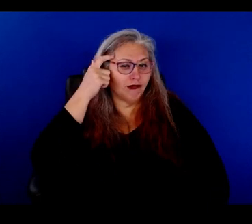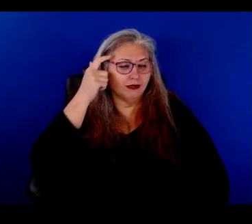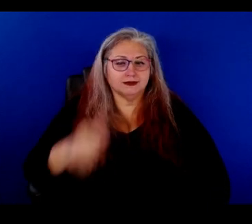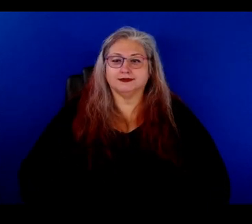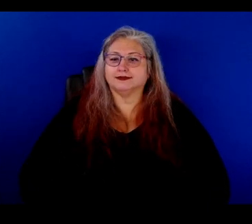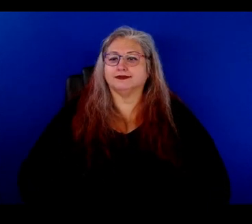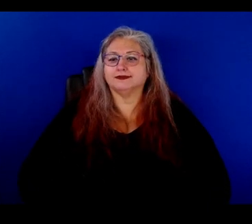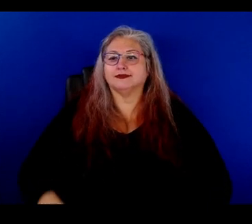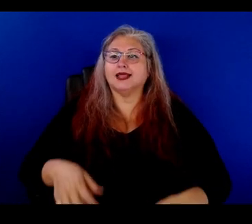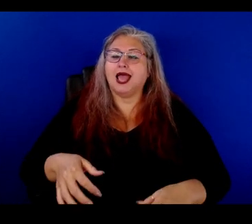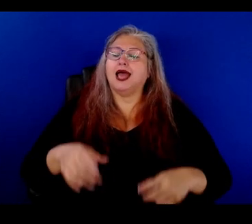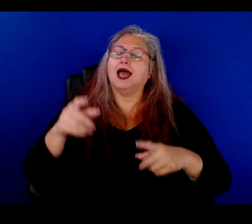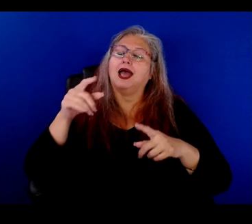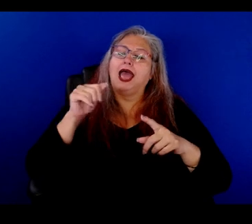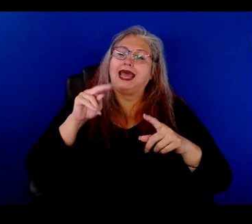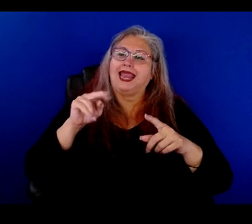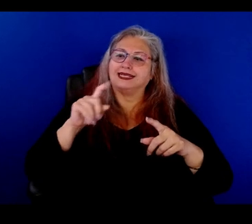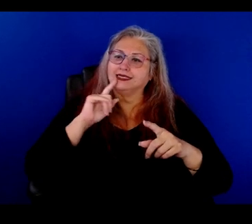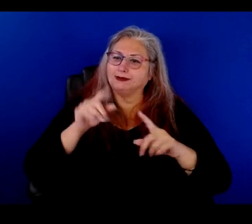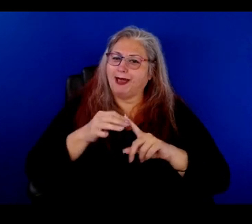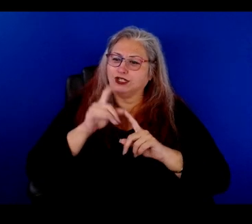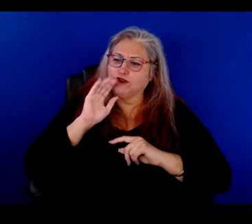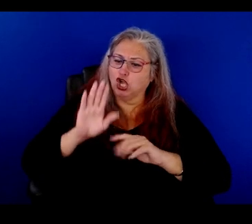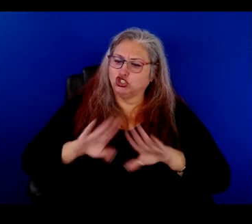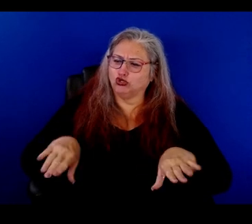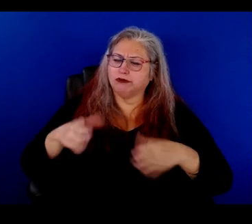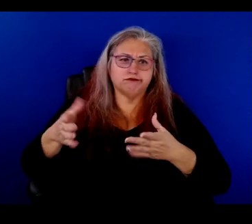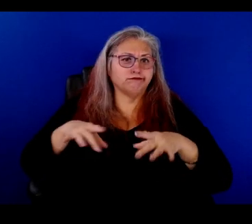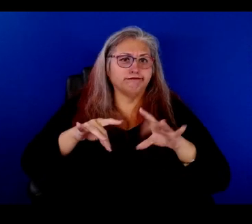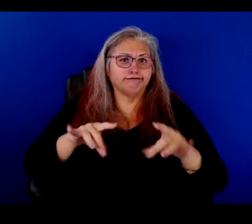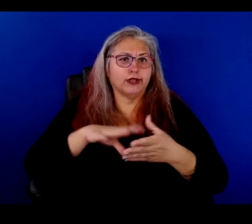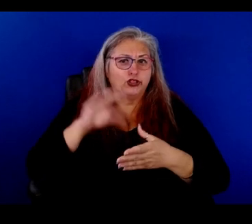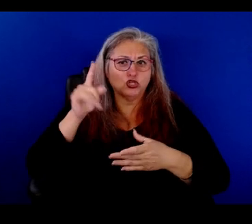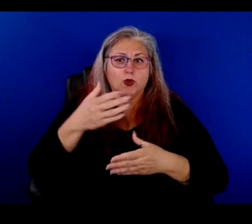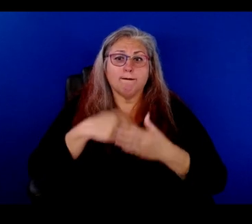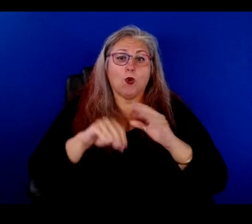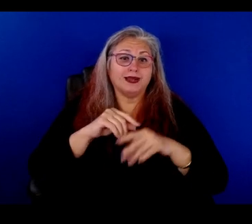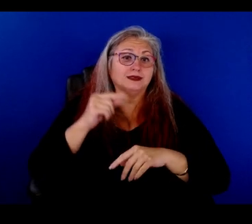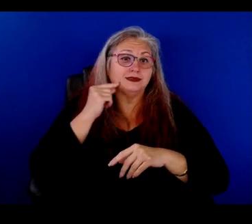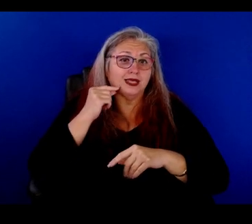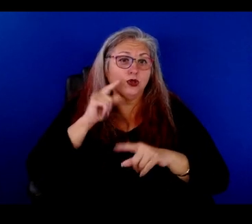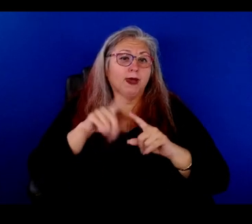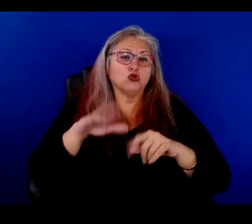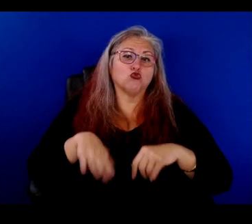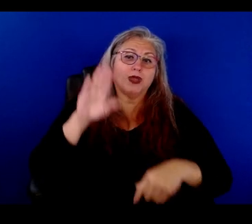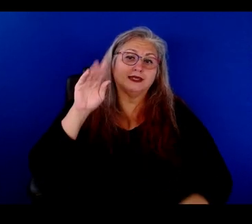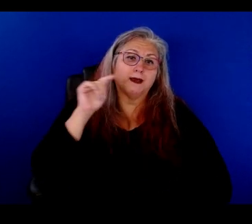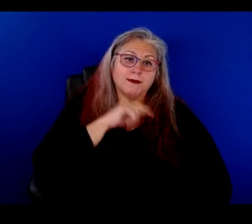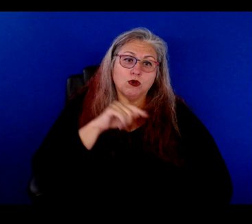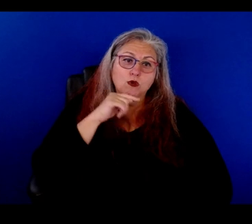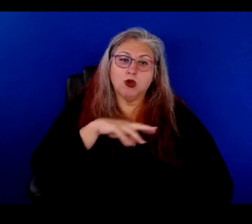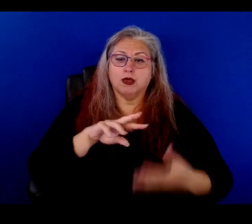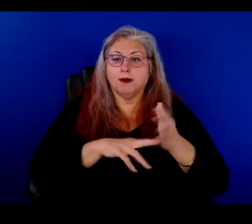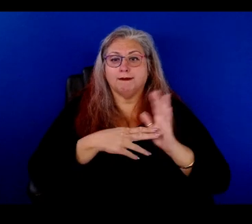Especially as children, right. Children's just learn. And so you were born in San Antonio, but you were raised in Milwaukee. So you're talking about this,